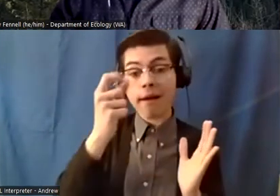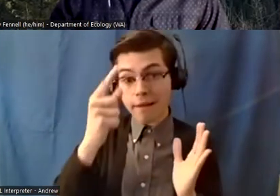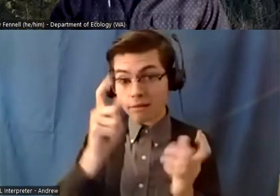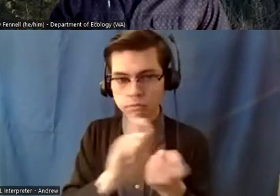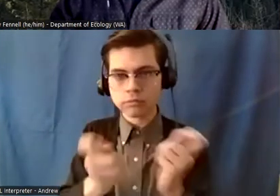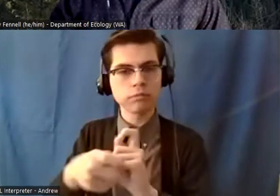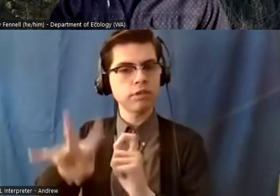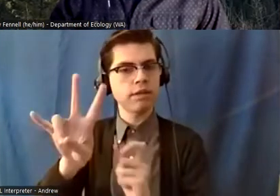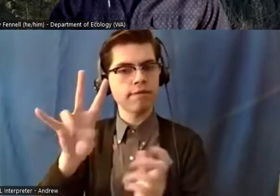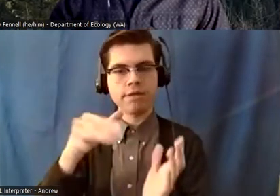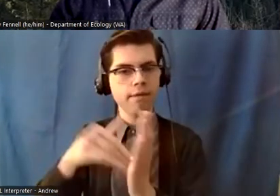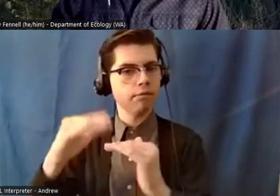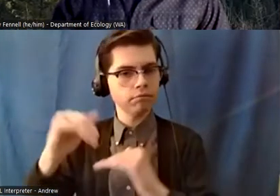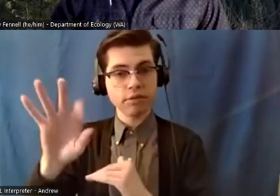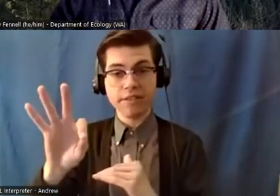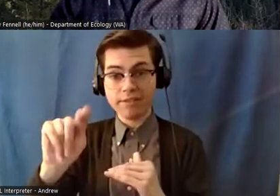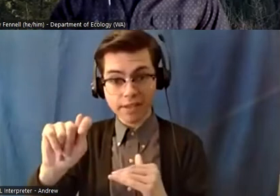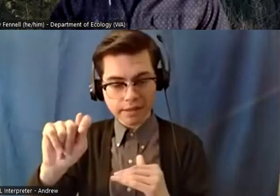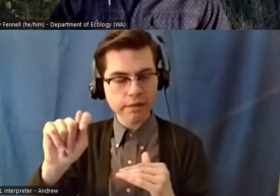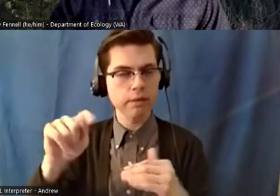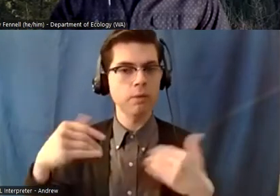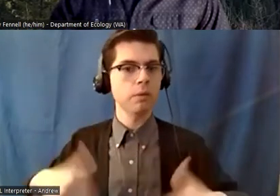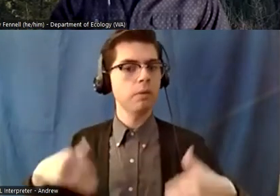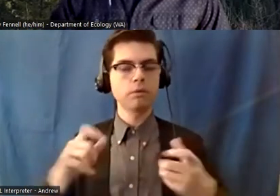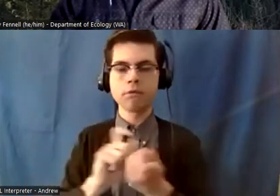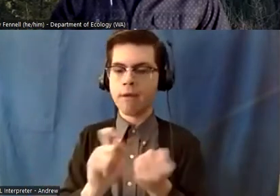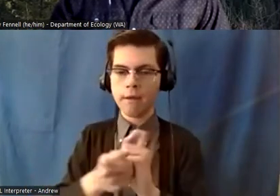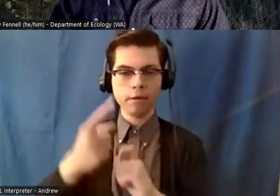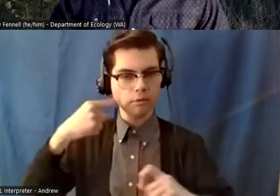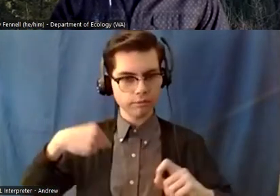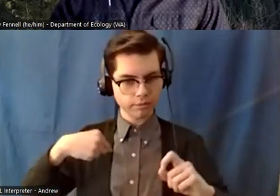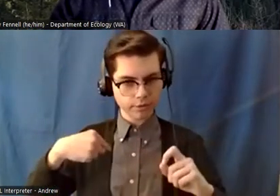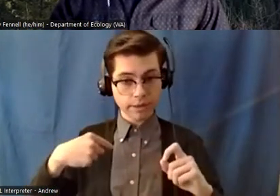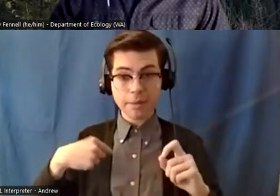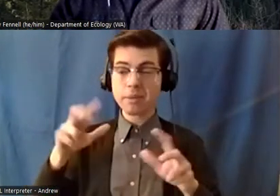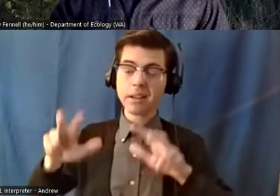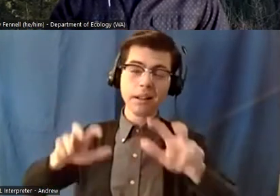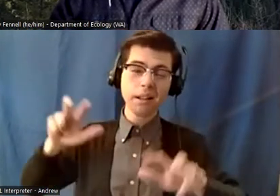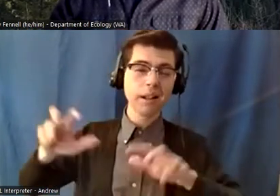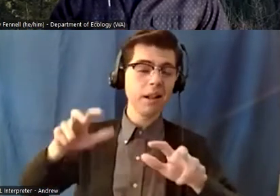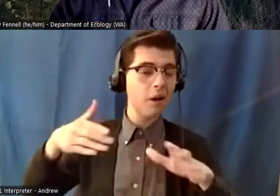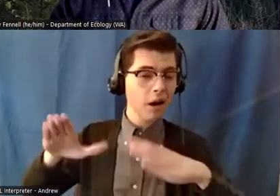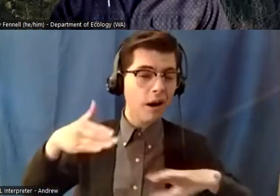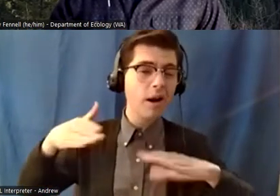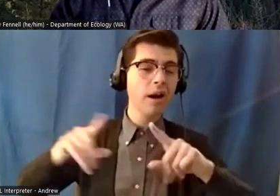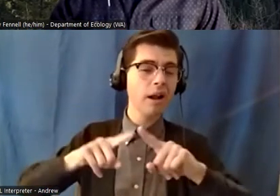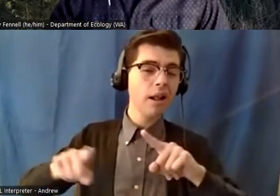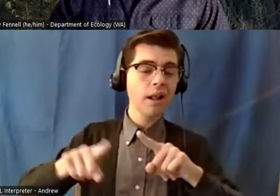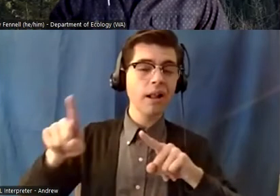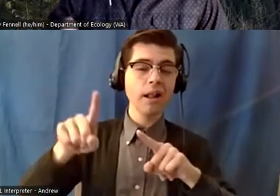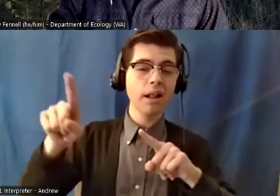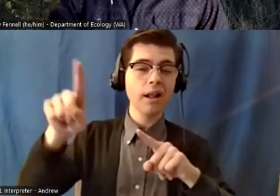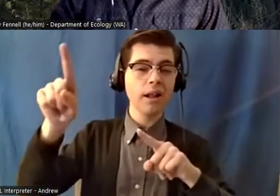commuting up kind of walking along the view in the background here uh humbly stepping aside as the uh park service uh trail